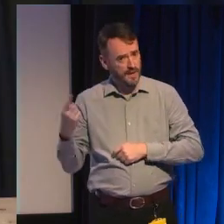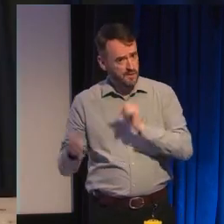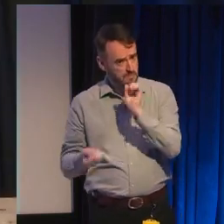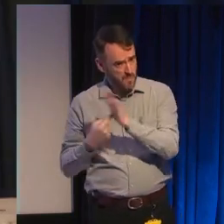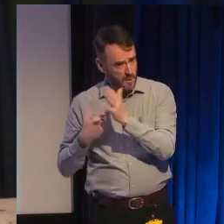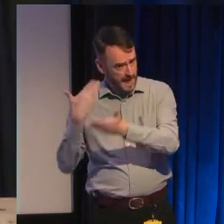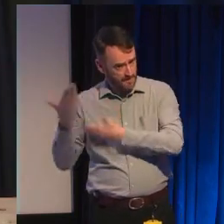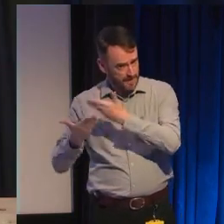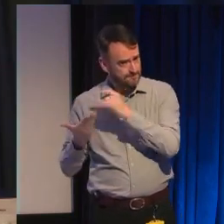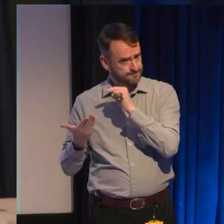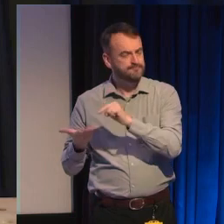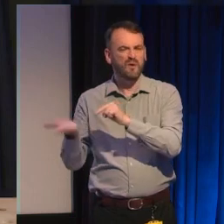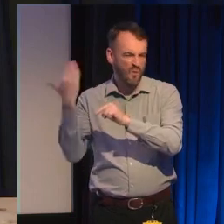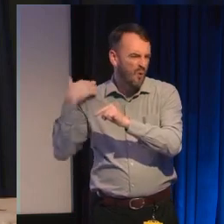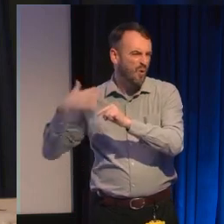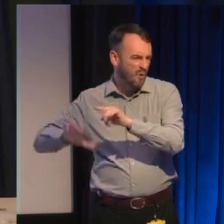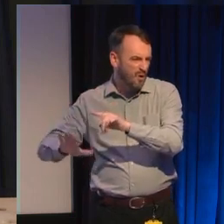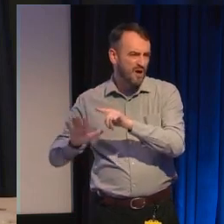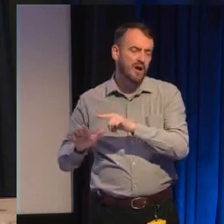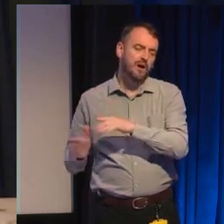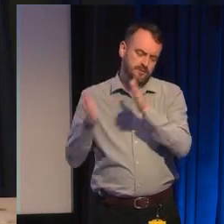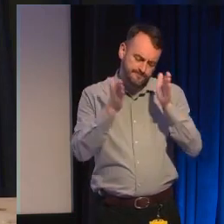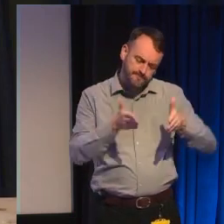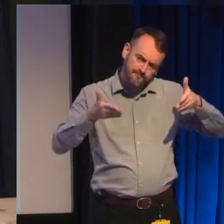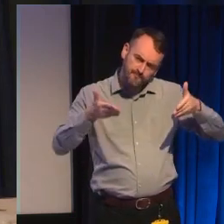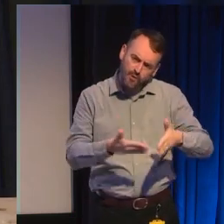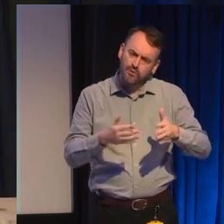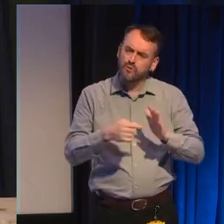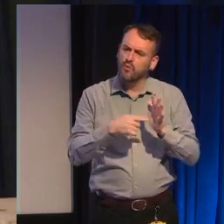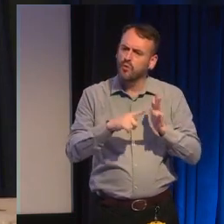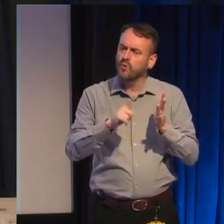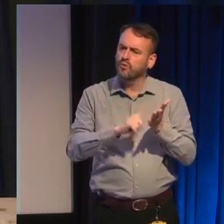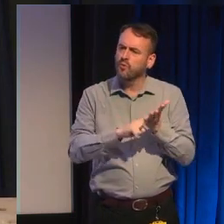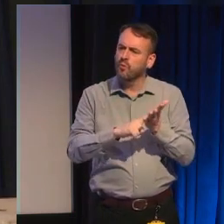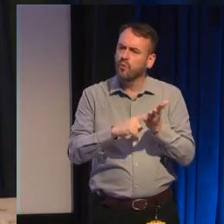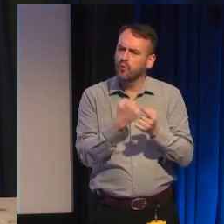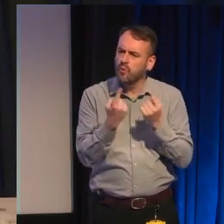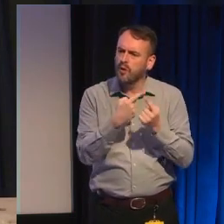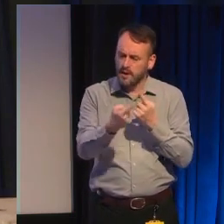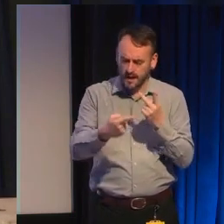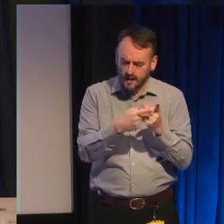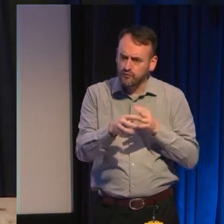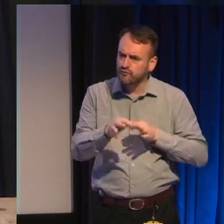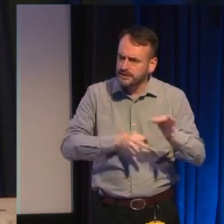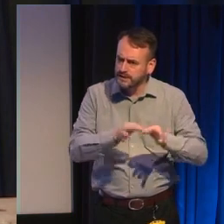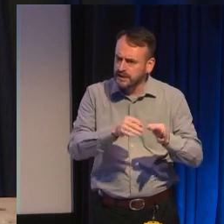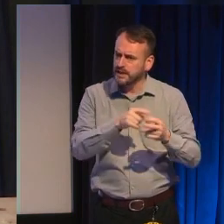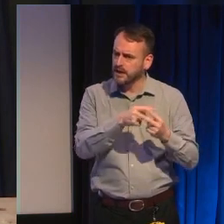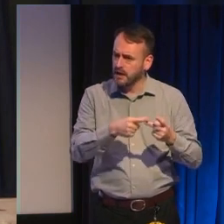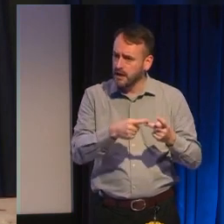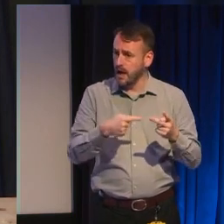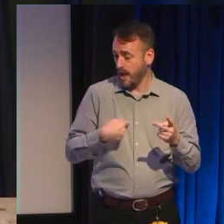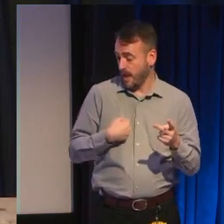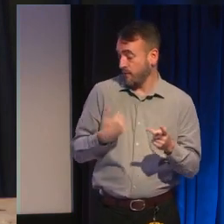skip ahead to sharing tools and strategies that you can actually use followed by some case studies from my recent work where I've used these